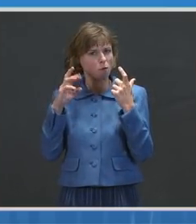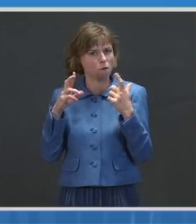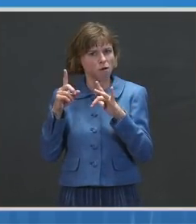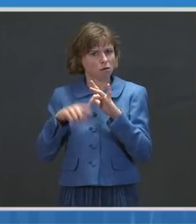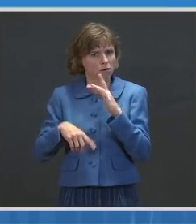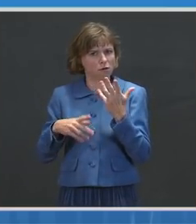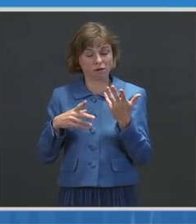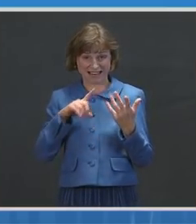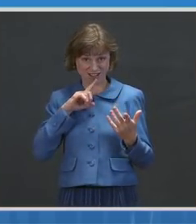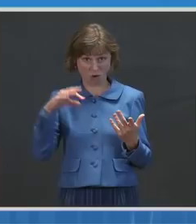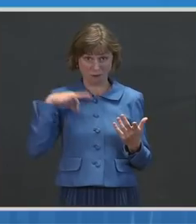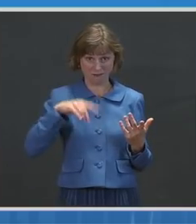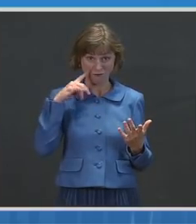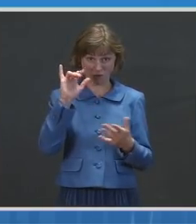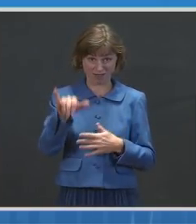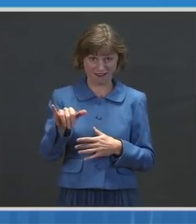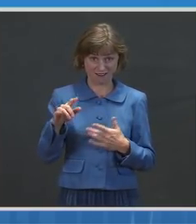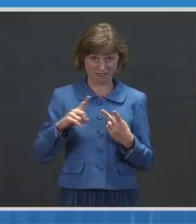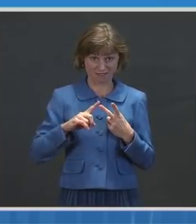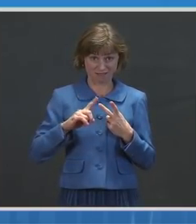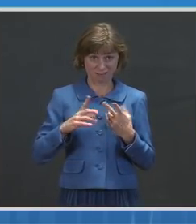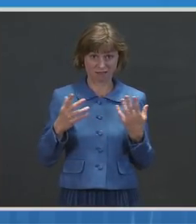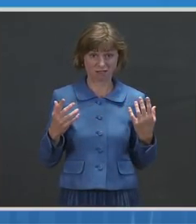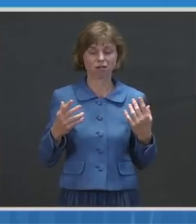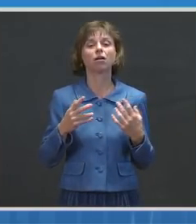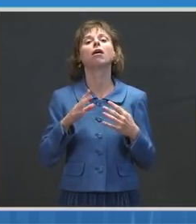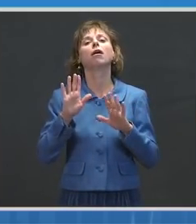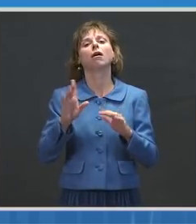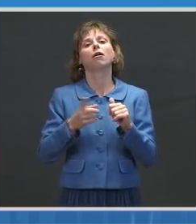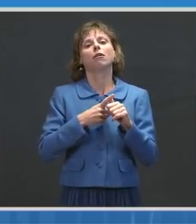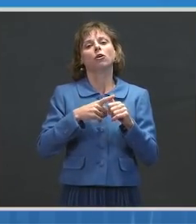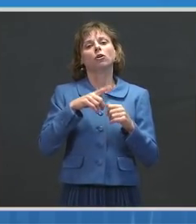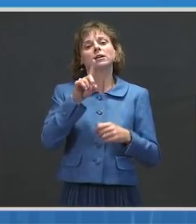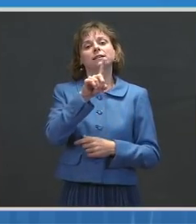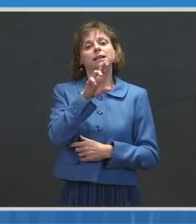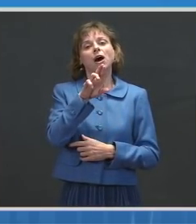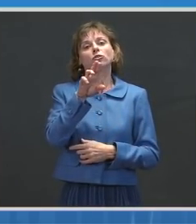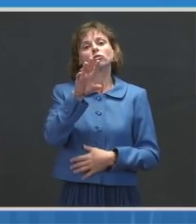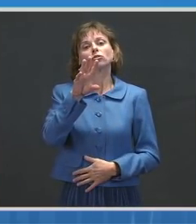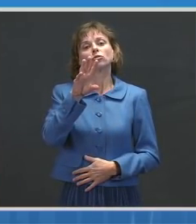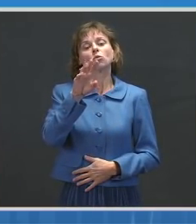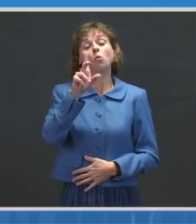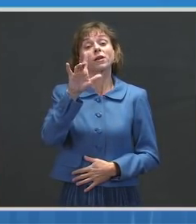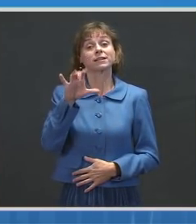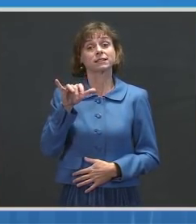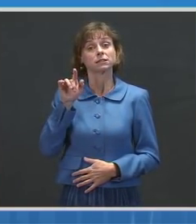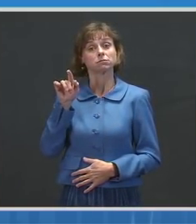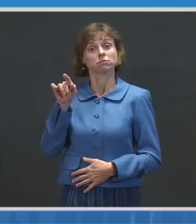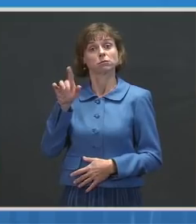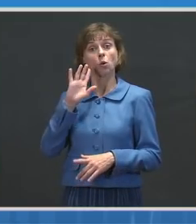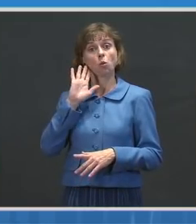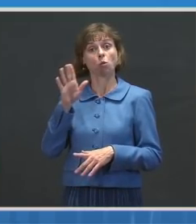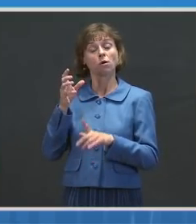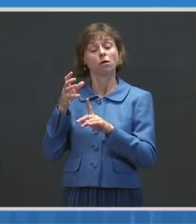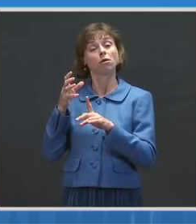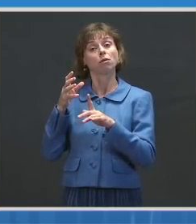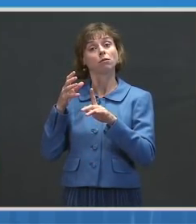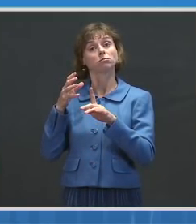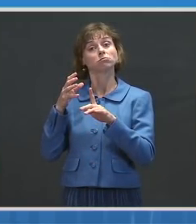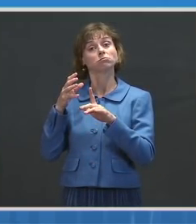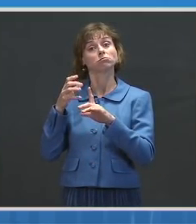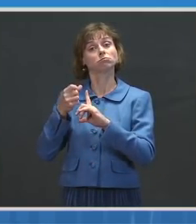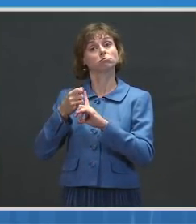actually happening? So, maybe first, why don't I turn to Dr. Walensky to talk about our ongoing efforts at surveillance